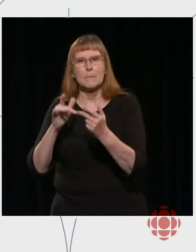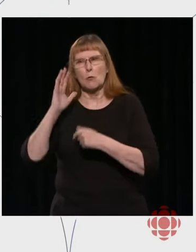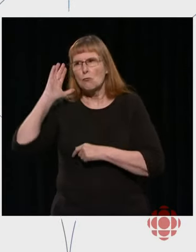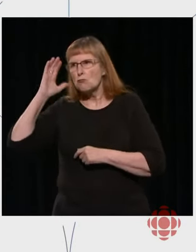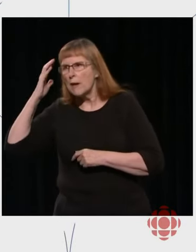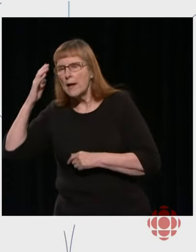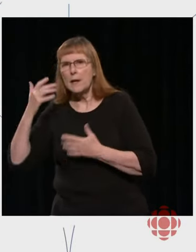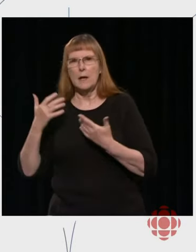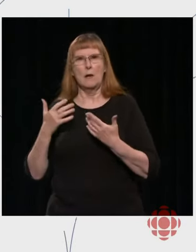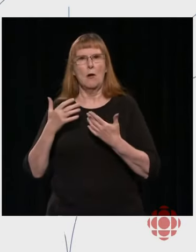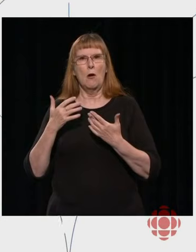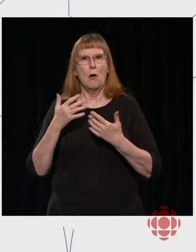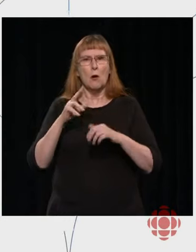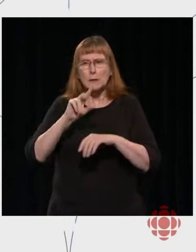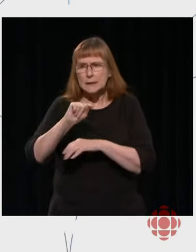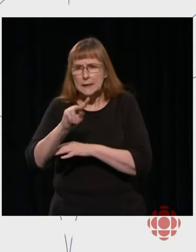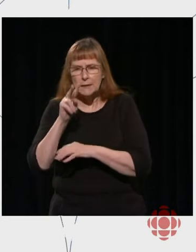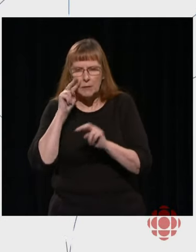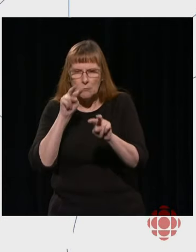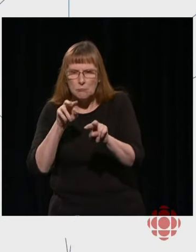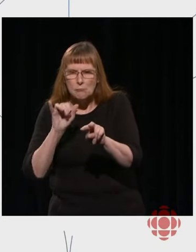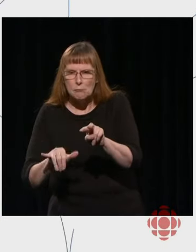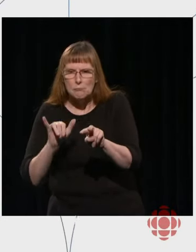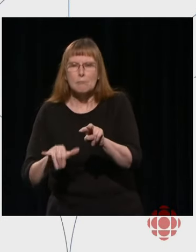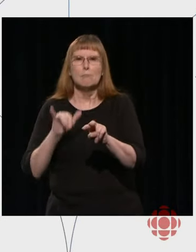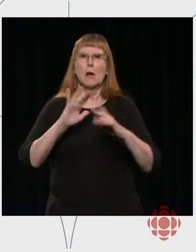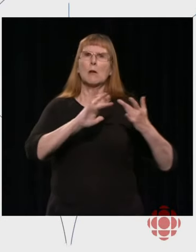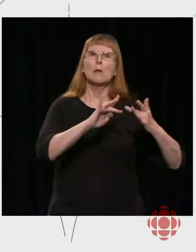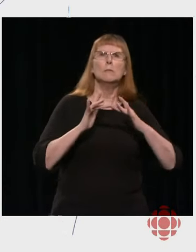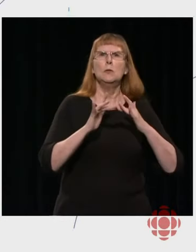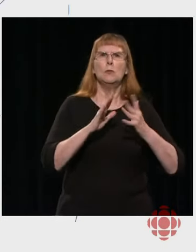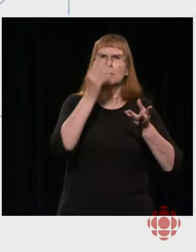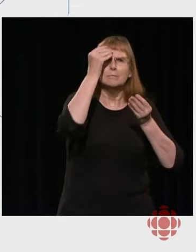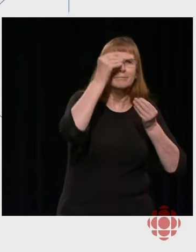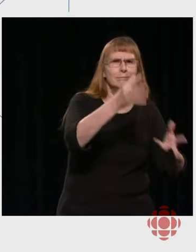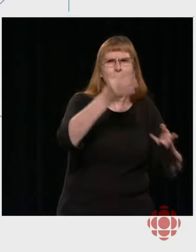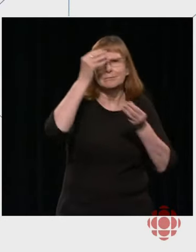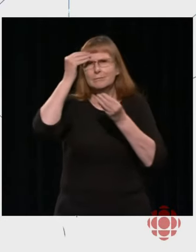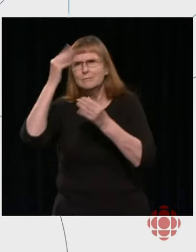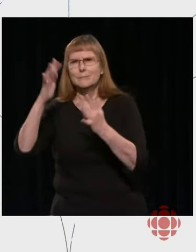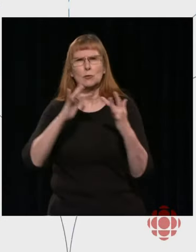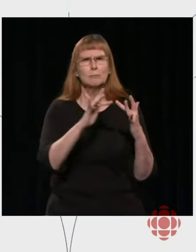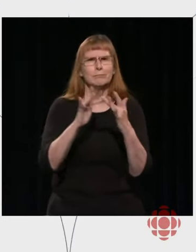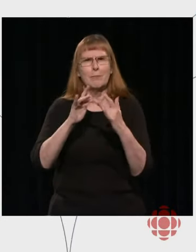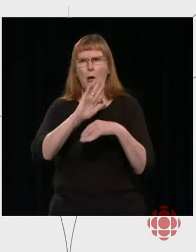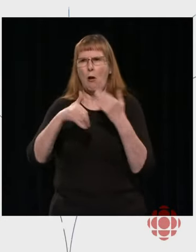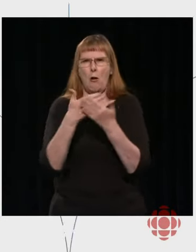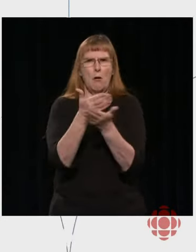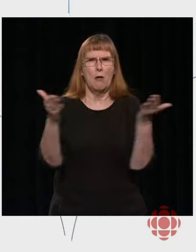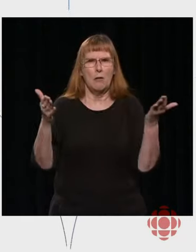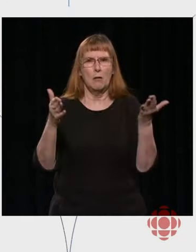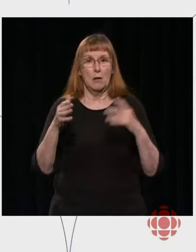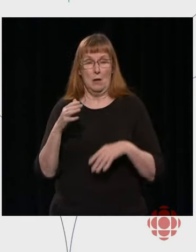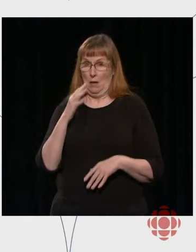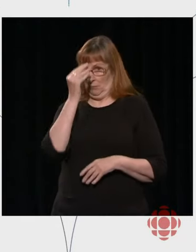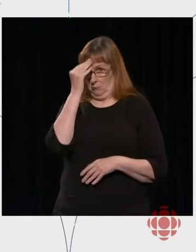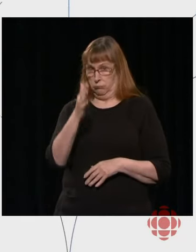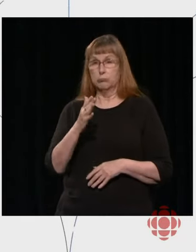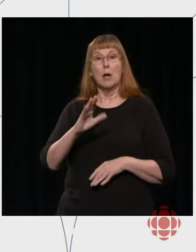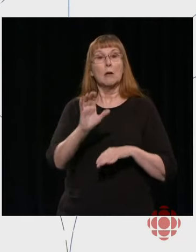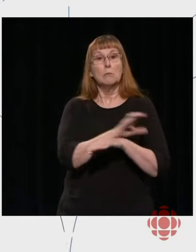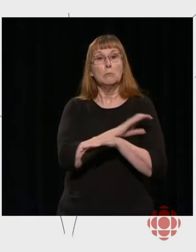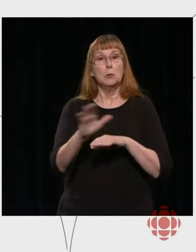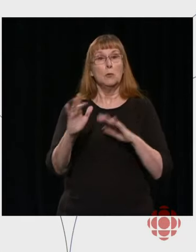And, as she mentioned, what I think is so impressive, that our digital traffic went up considerably. I think